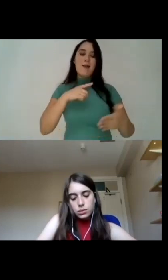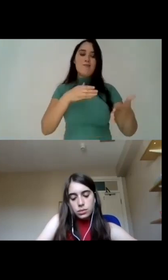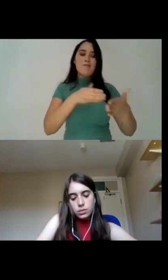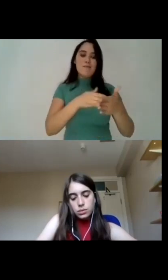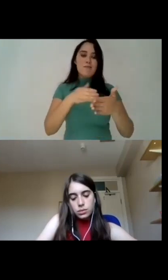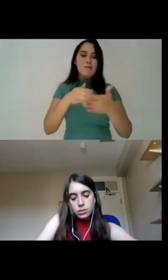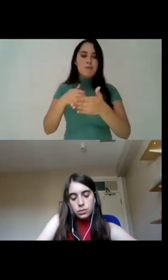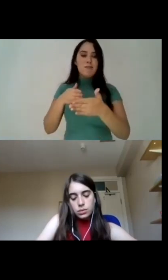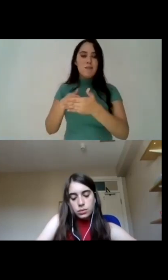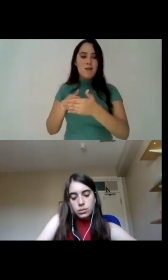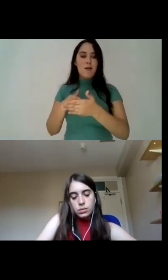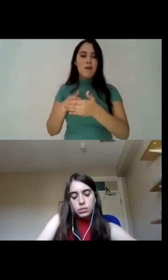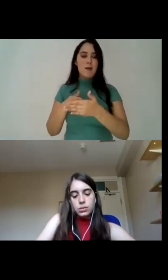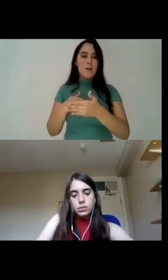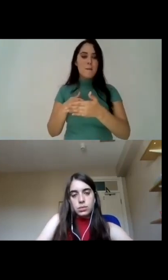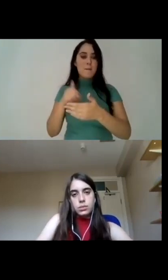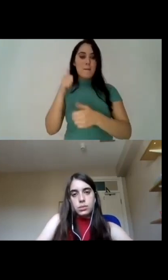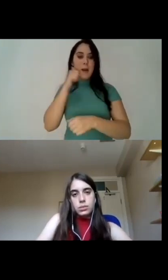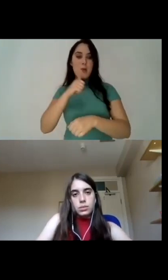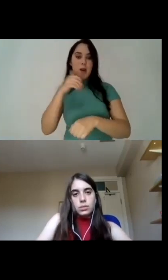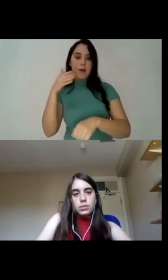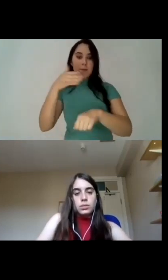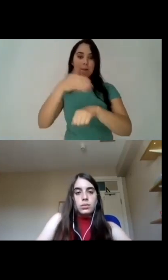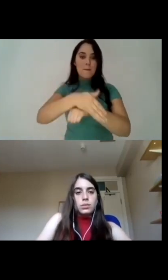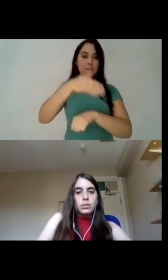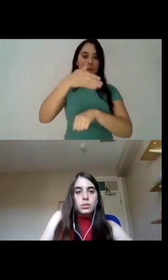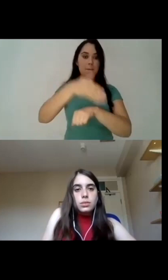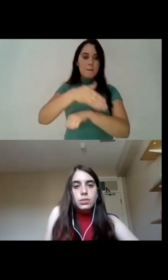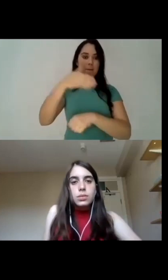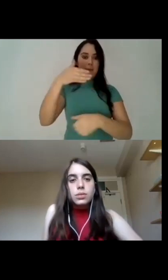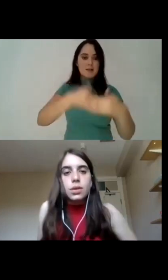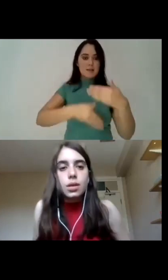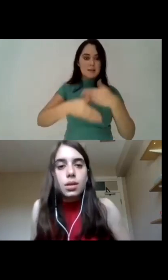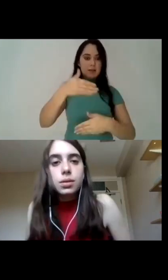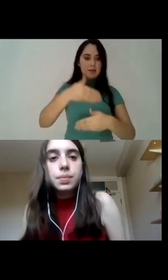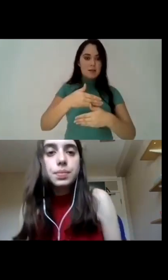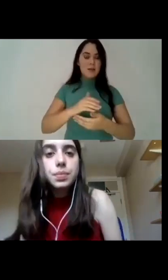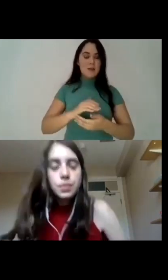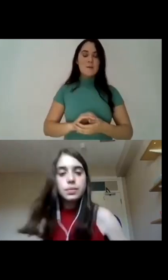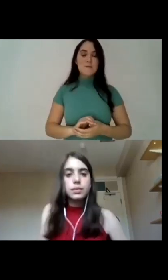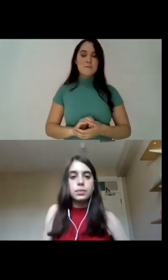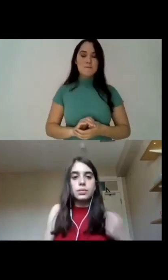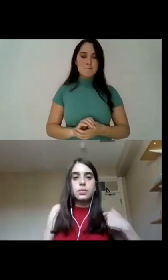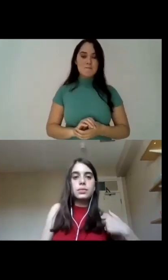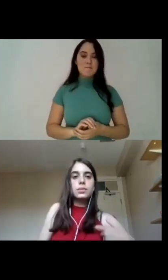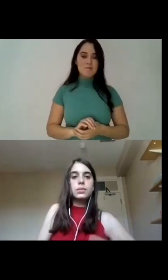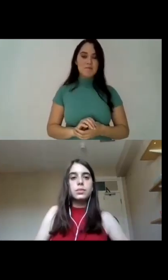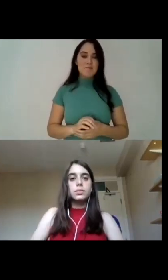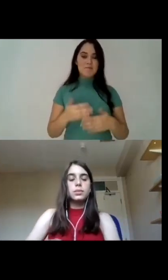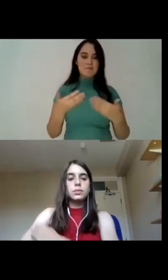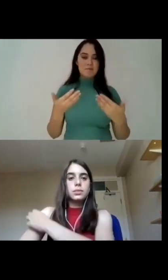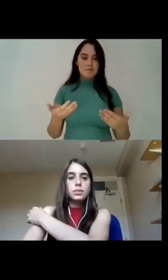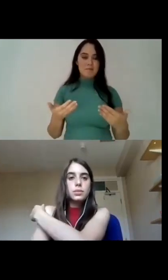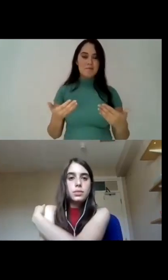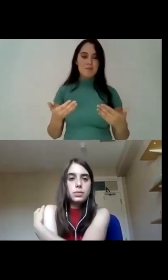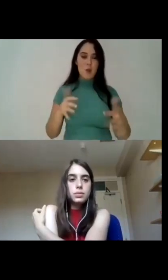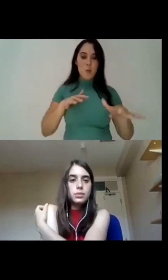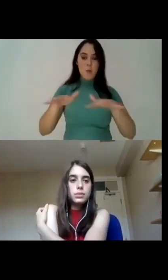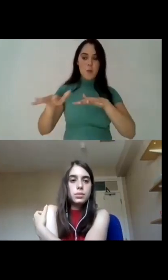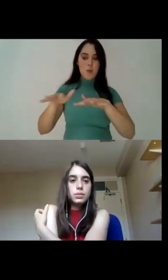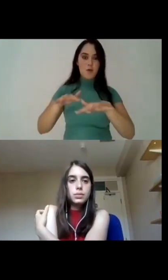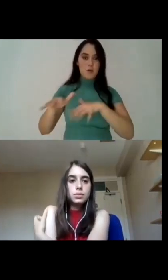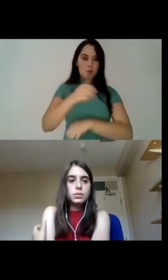that there are still a lot of barriers that prevent women to really take part of the